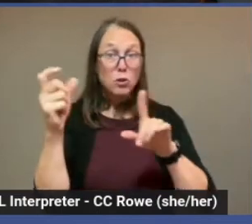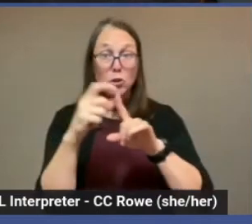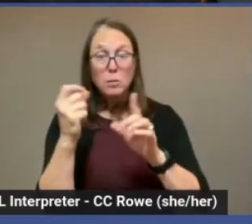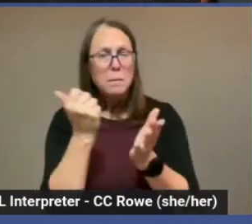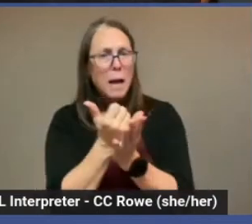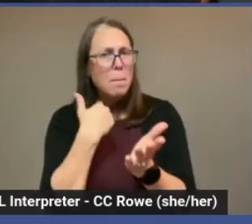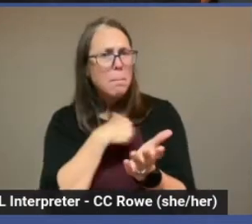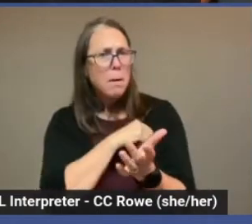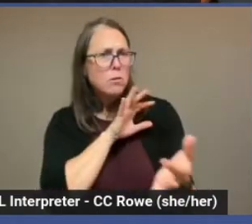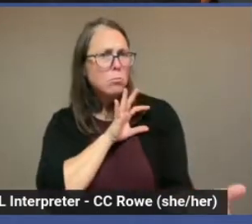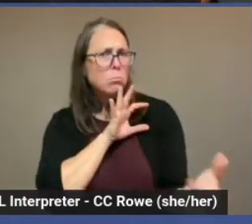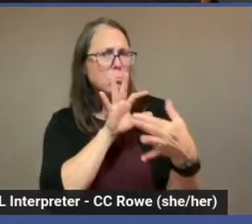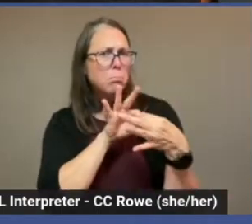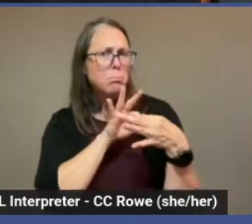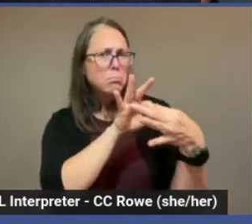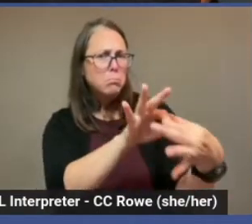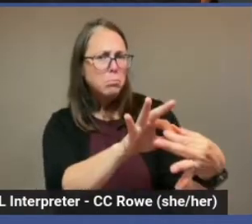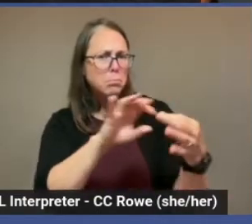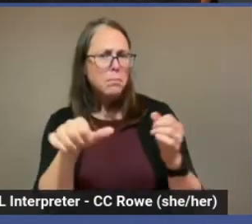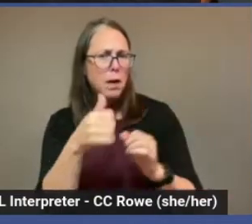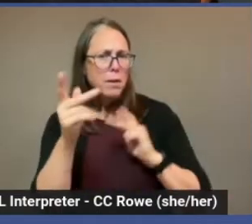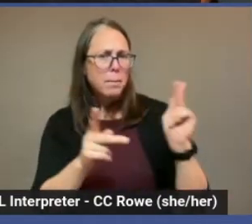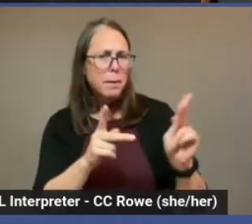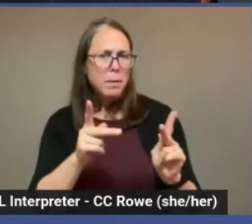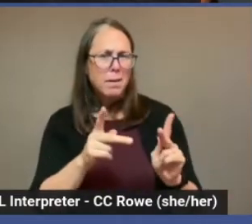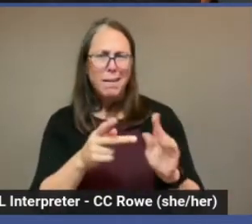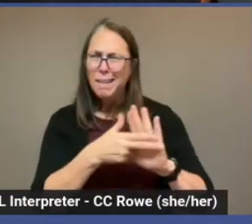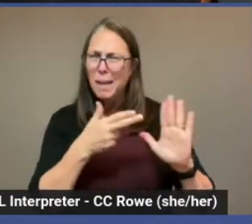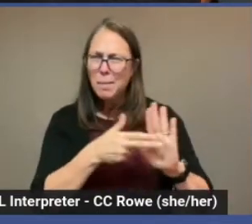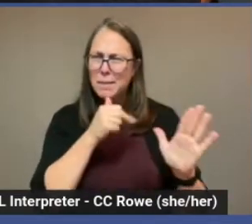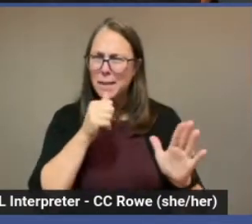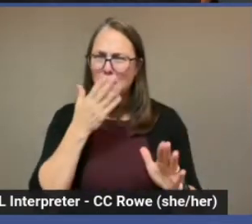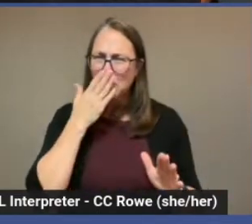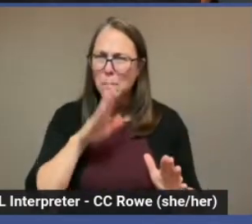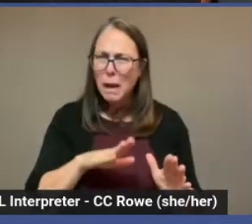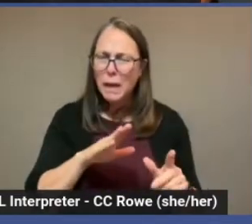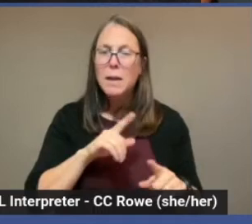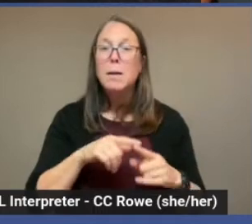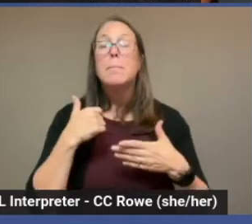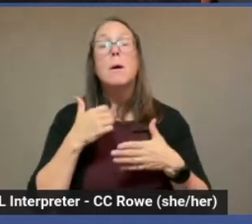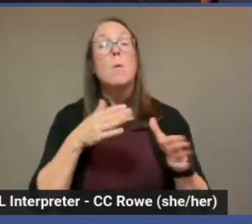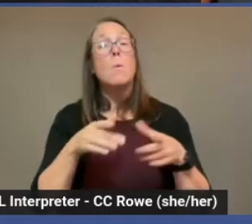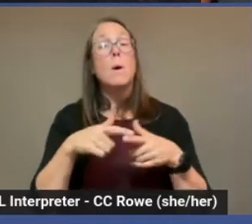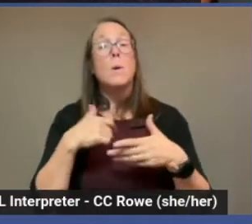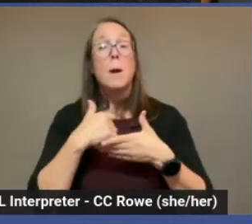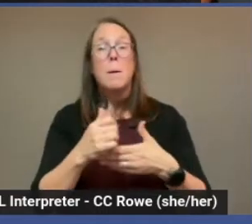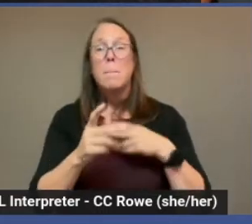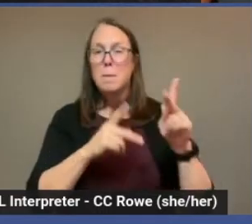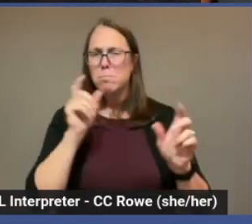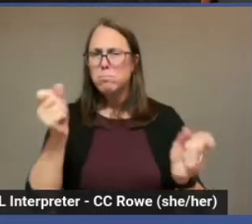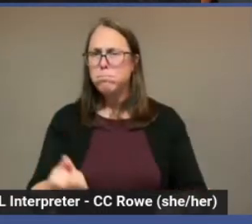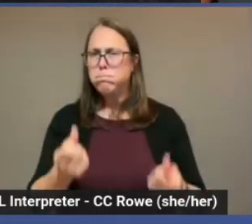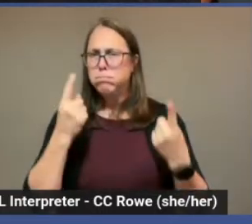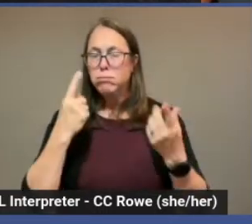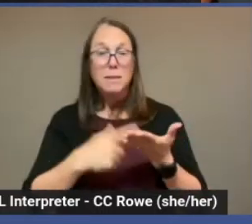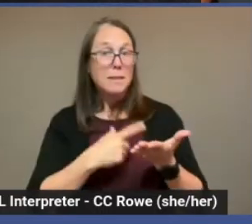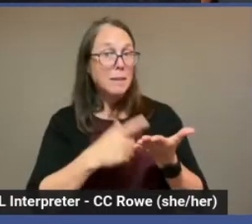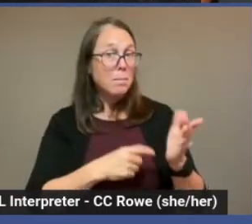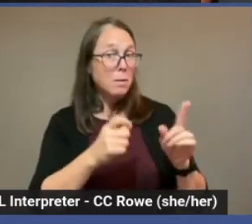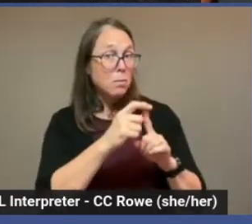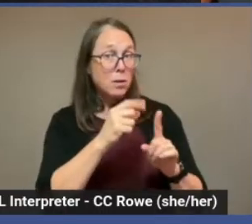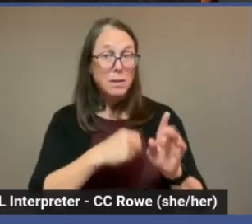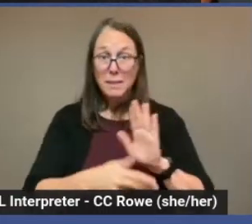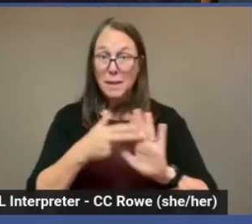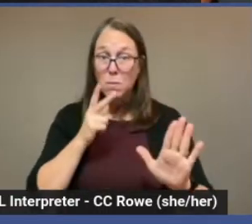people. And so they're not a bad thing. They're just a way to help people understand. Sometimes labels and terms also